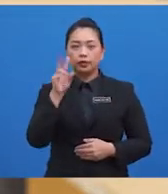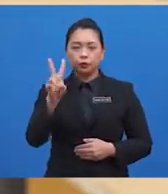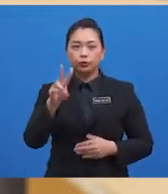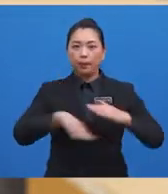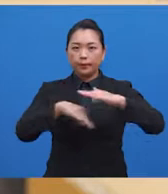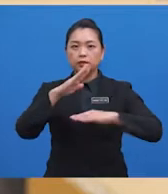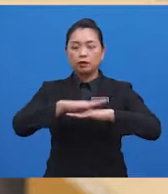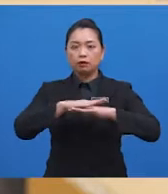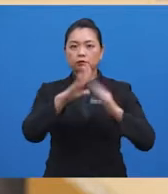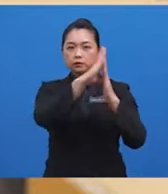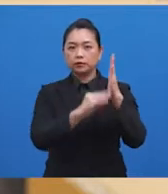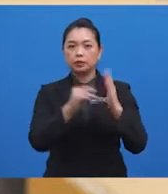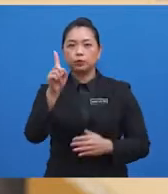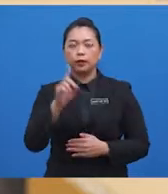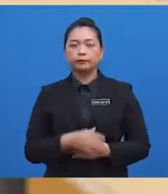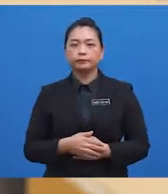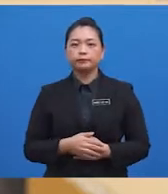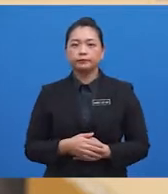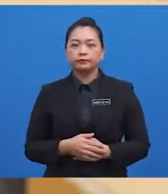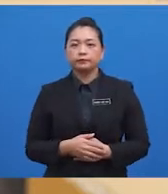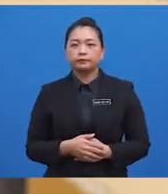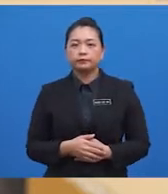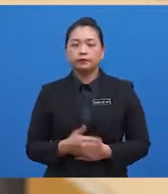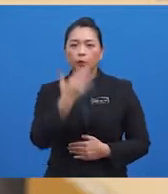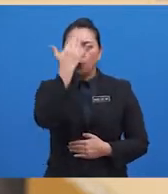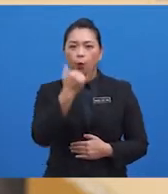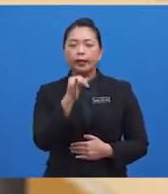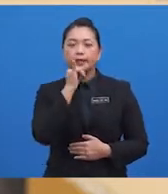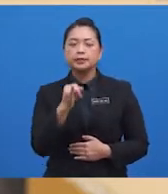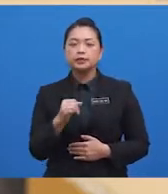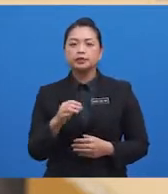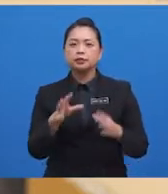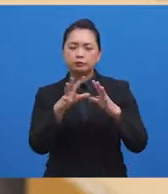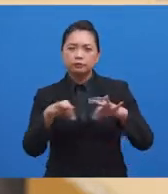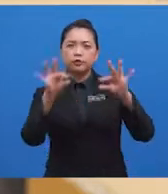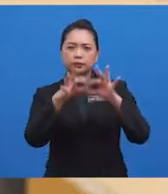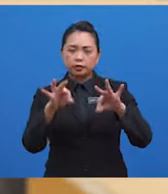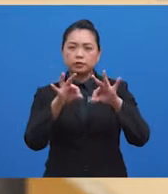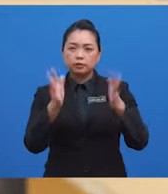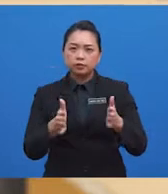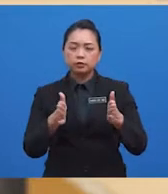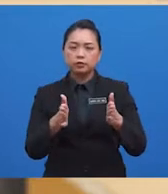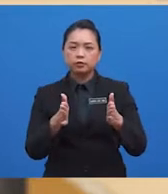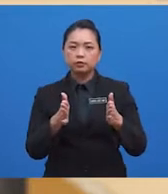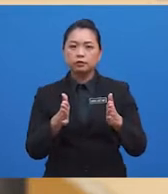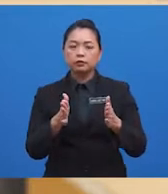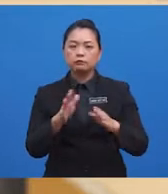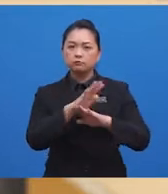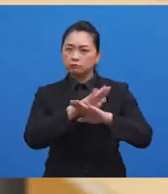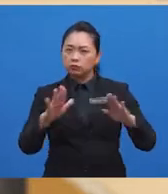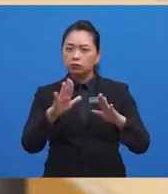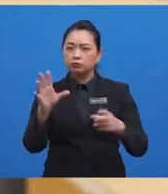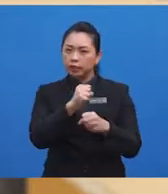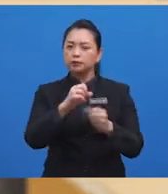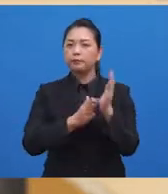based on text 1. Now, question 1. Why is the narrator confident that he will not be prosecuted by the